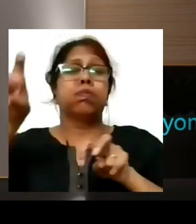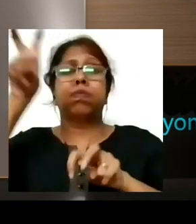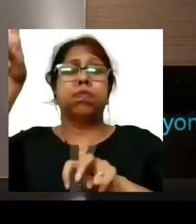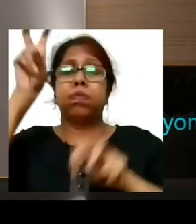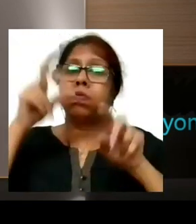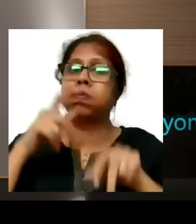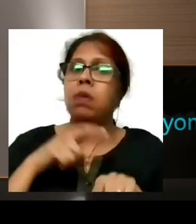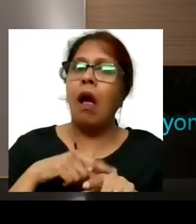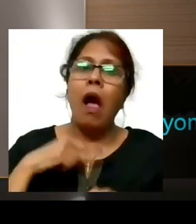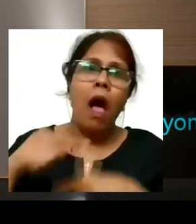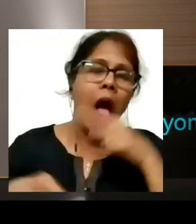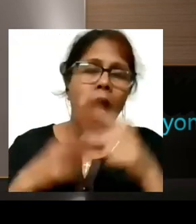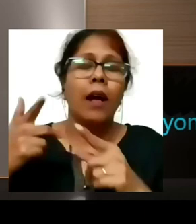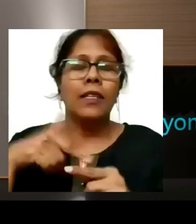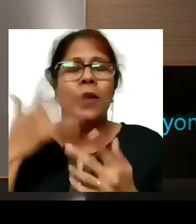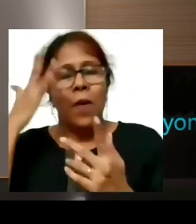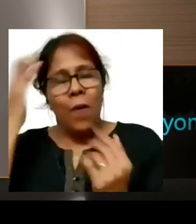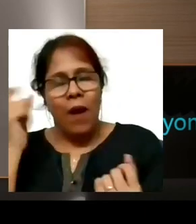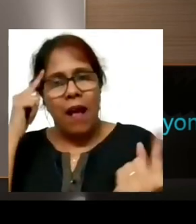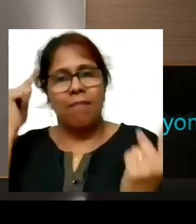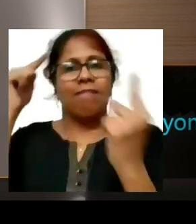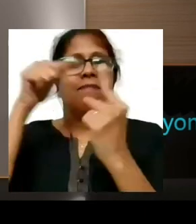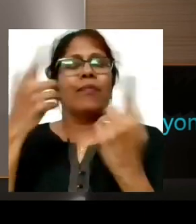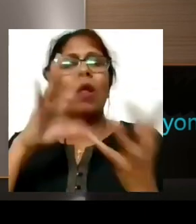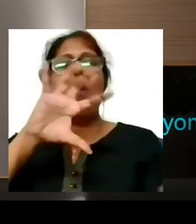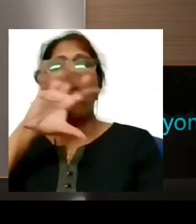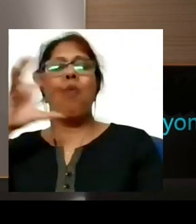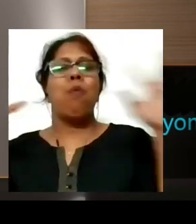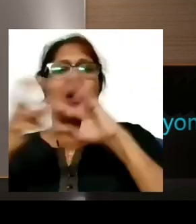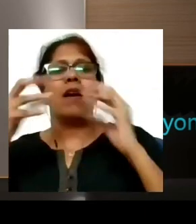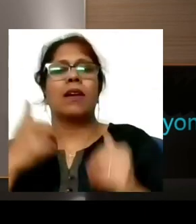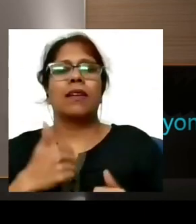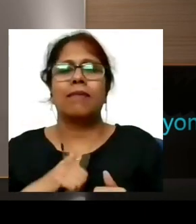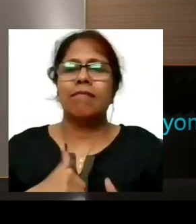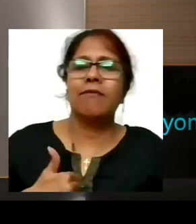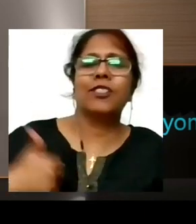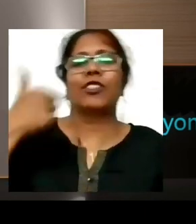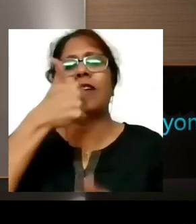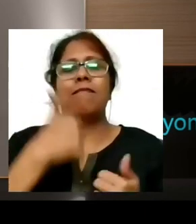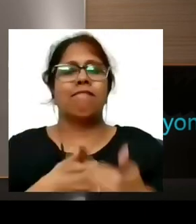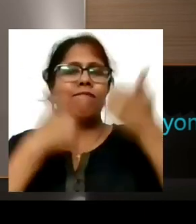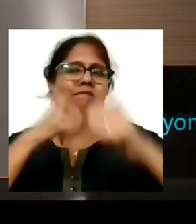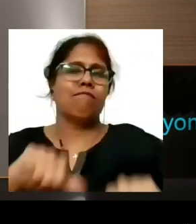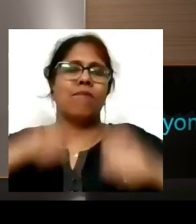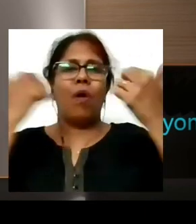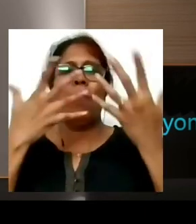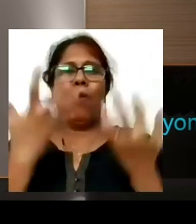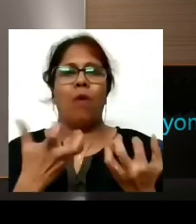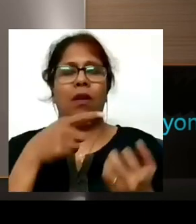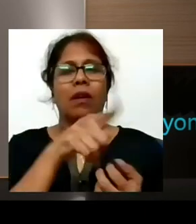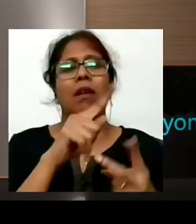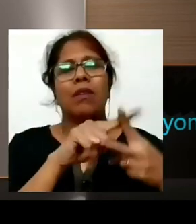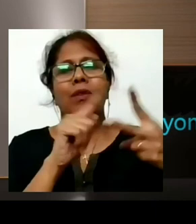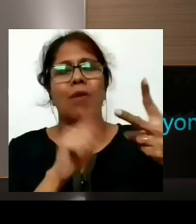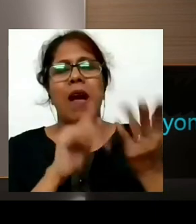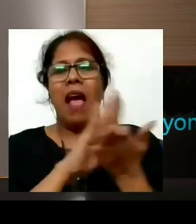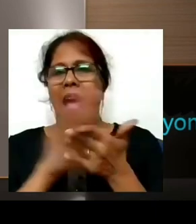was always world championships. Kopi sir, Rajendra sir, they helped me, you know, completely concentrate